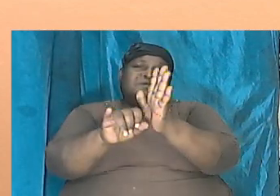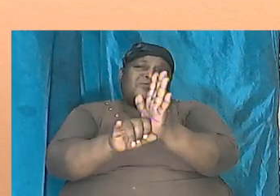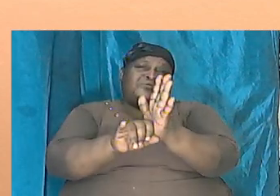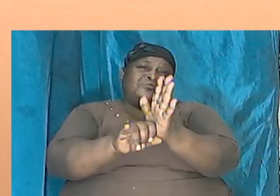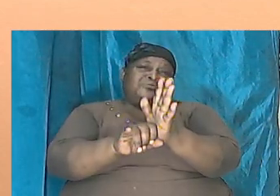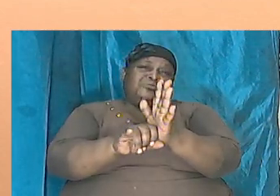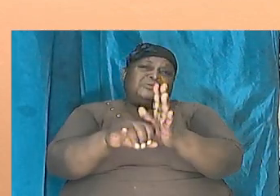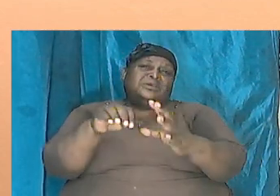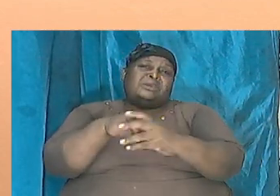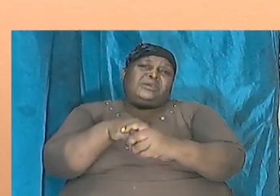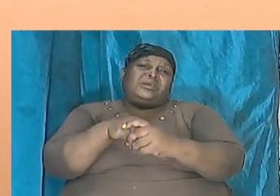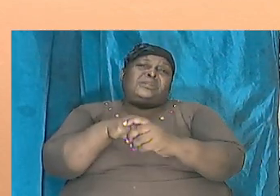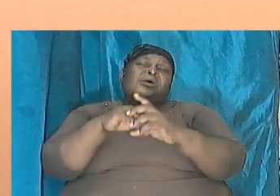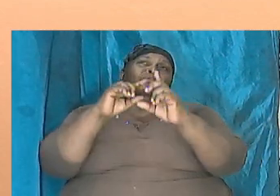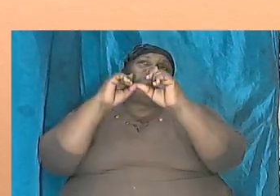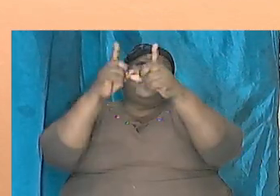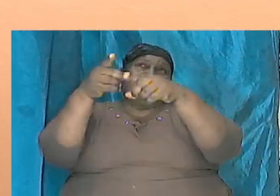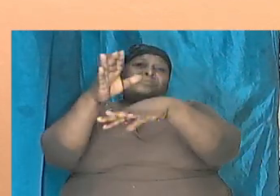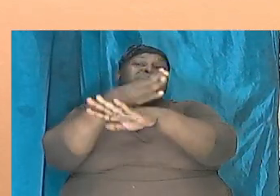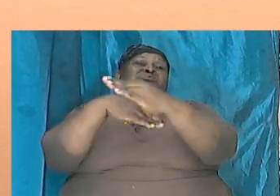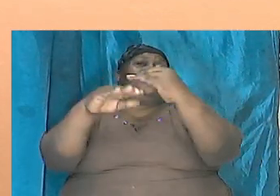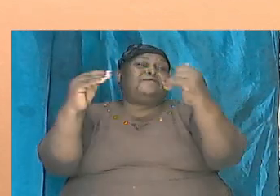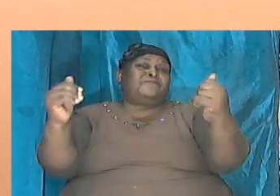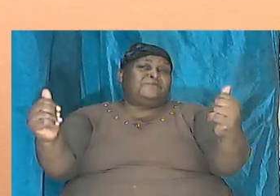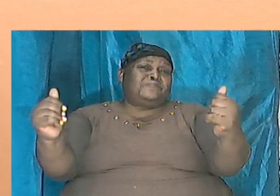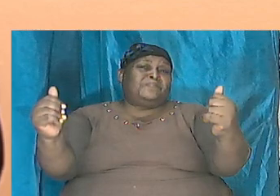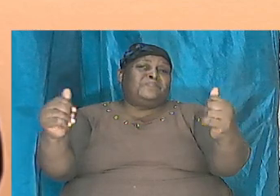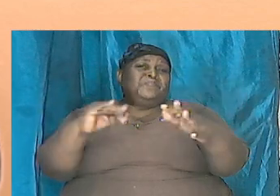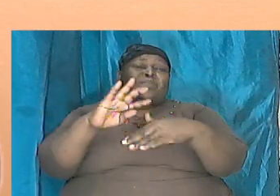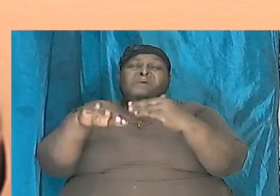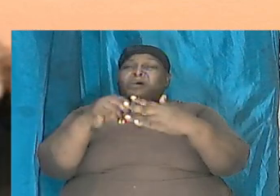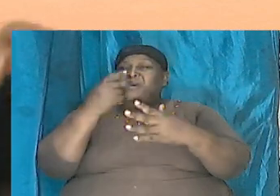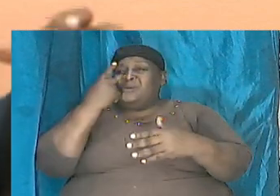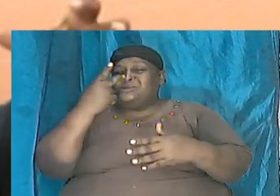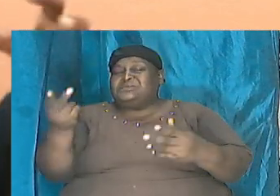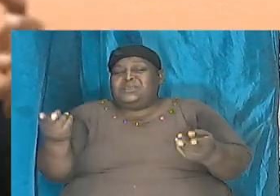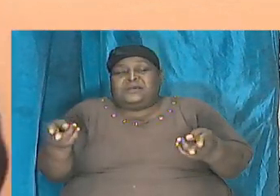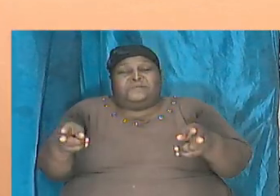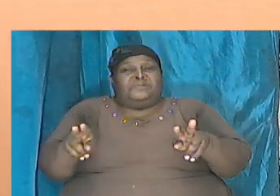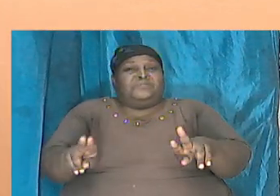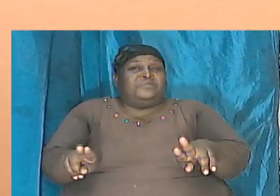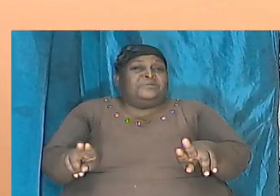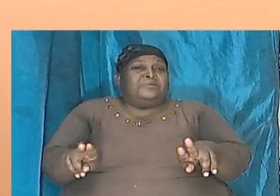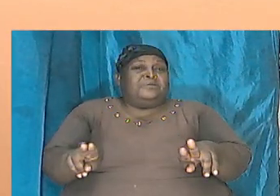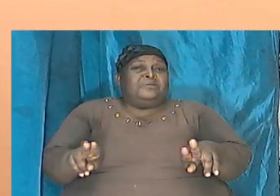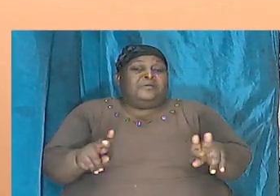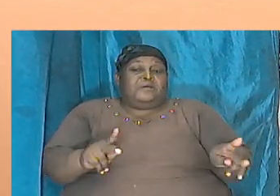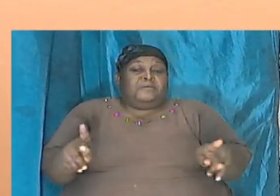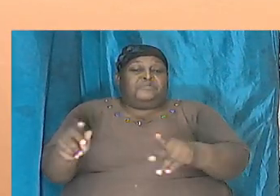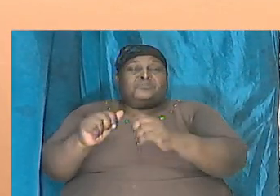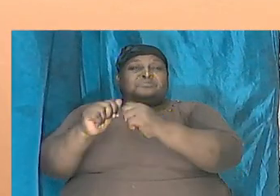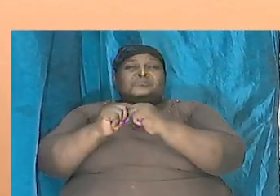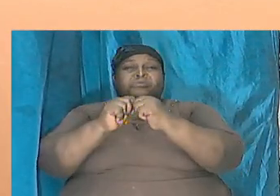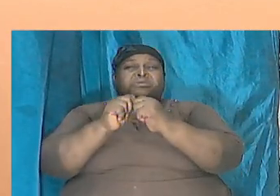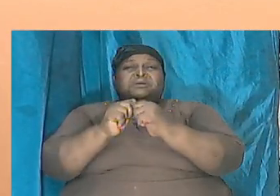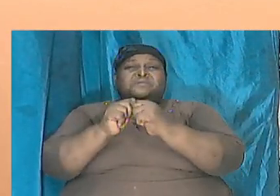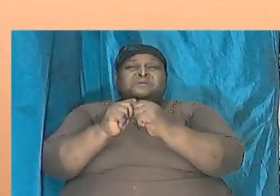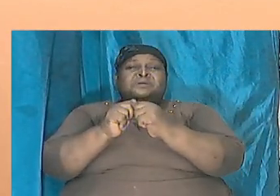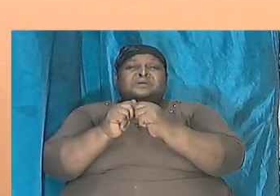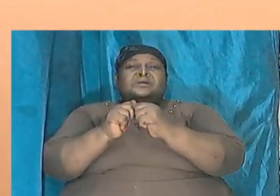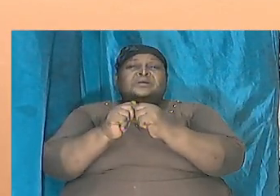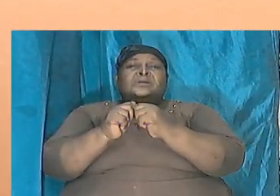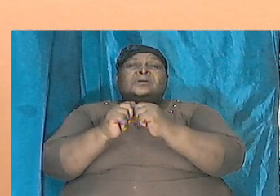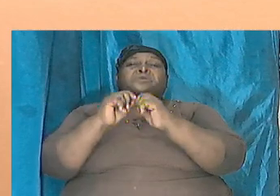to a particular place and all that we see happening, being put together and heading in a